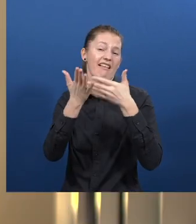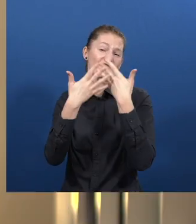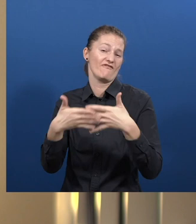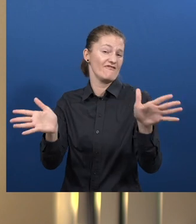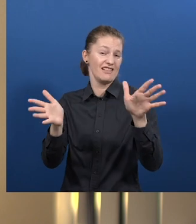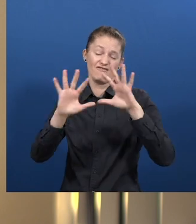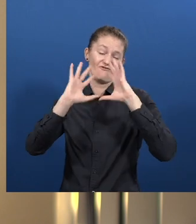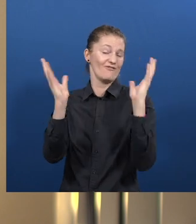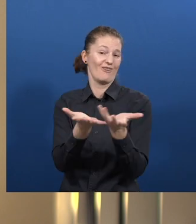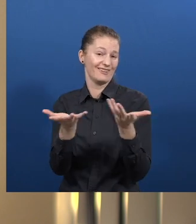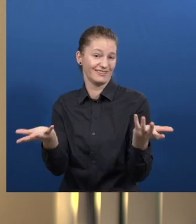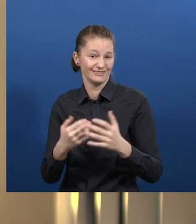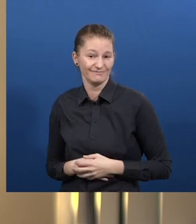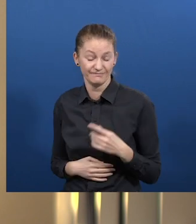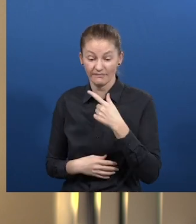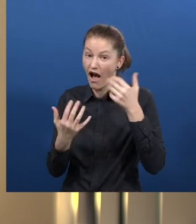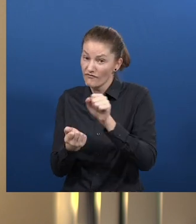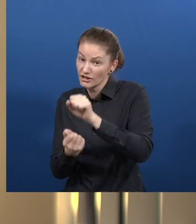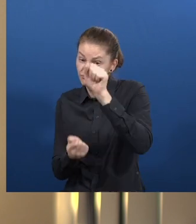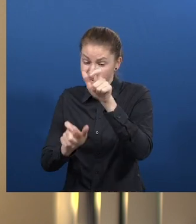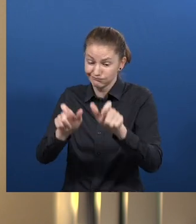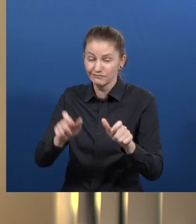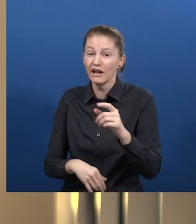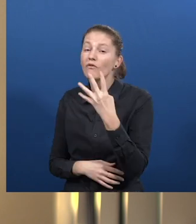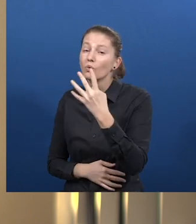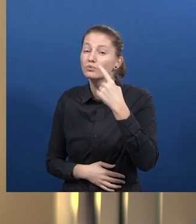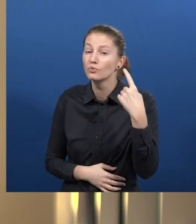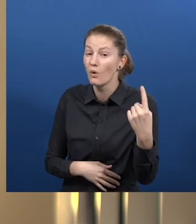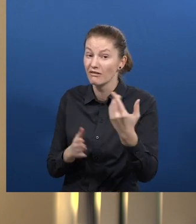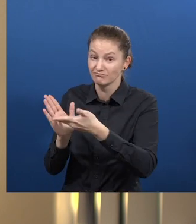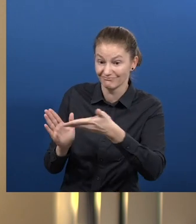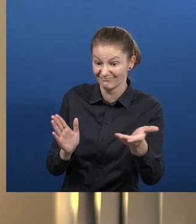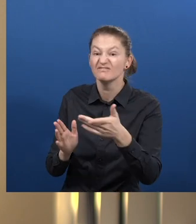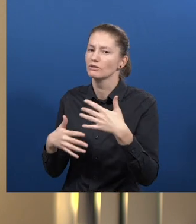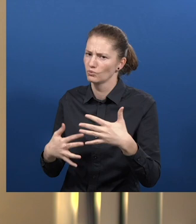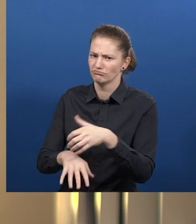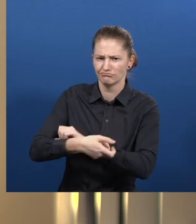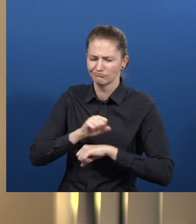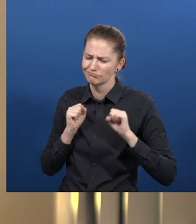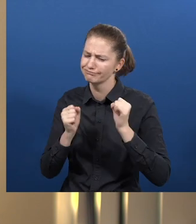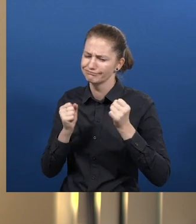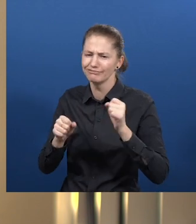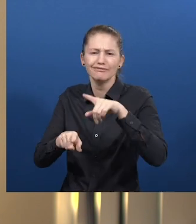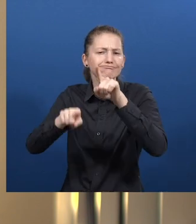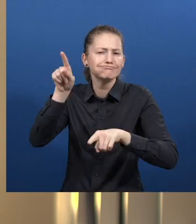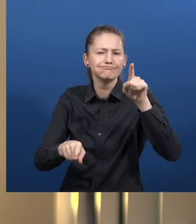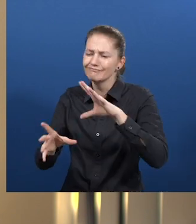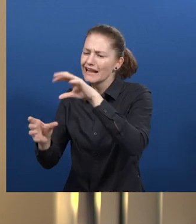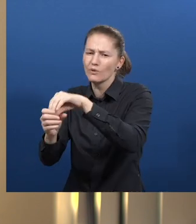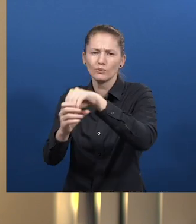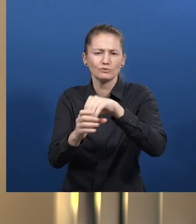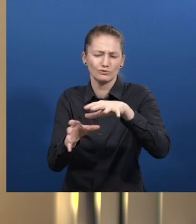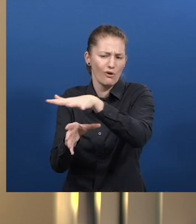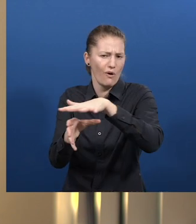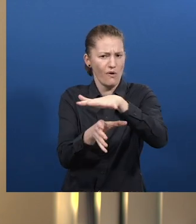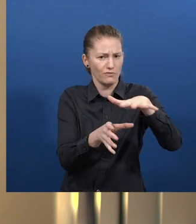alumni who are all active in the field of inclusion somehow. So it will be very interesting to see how we can continue working with